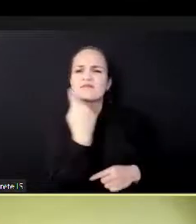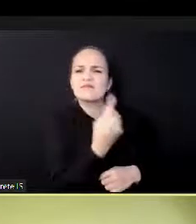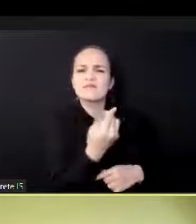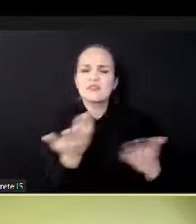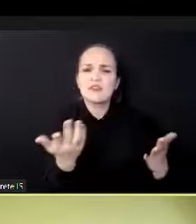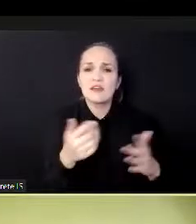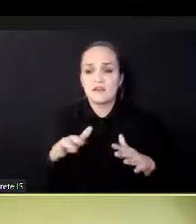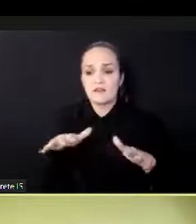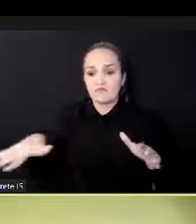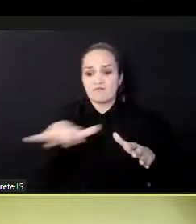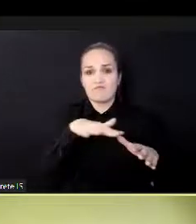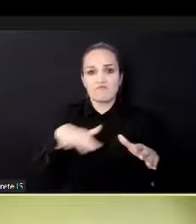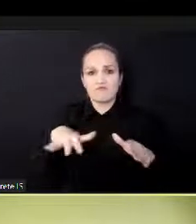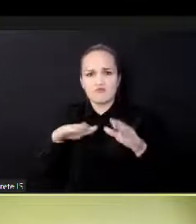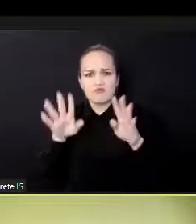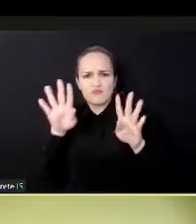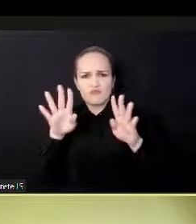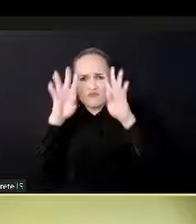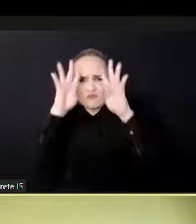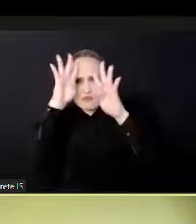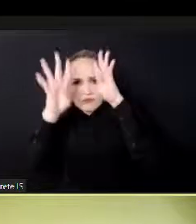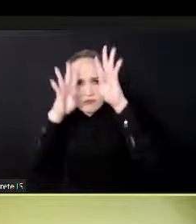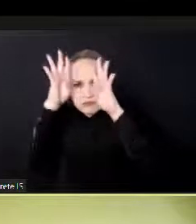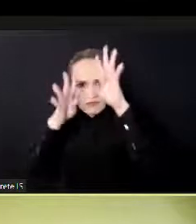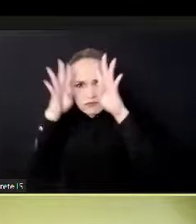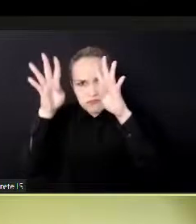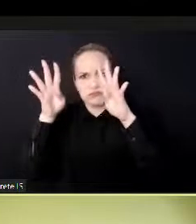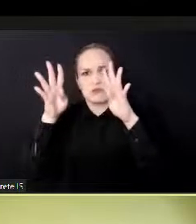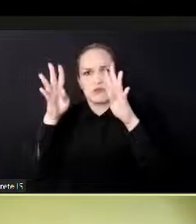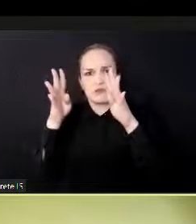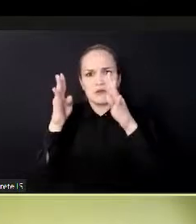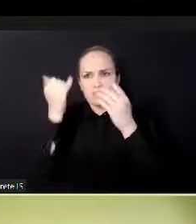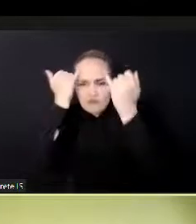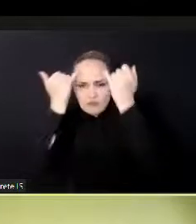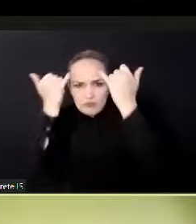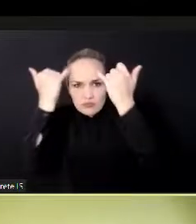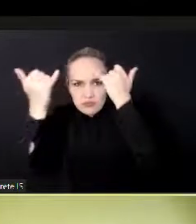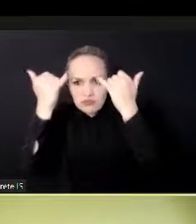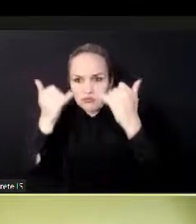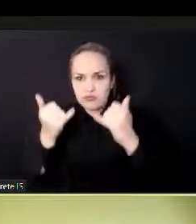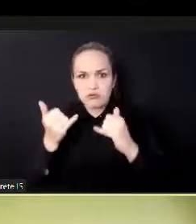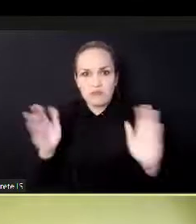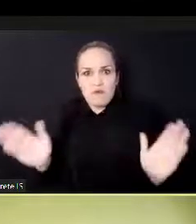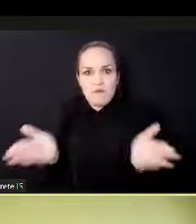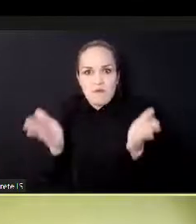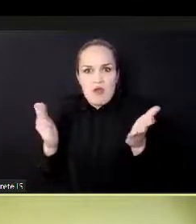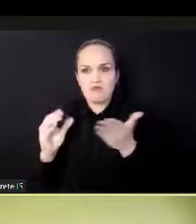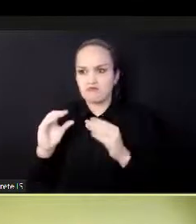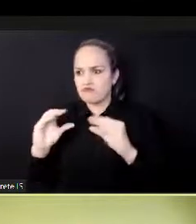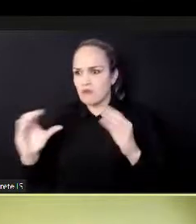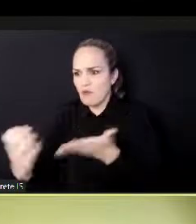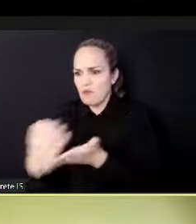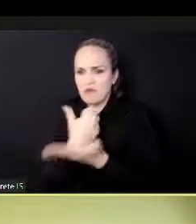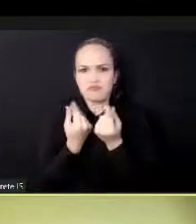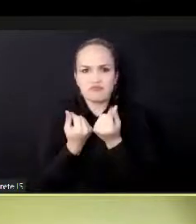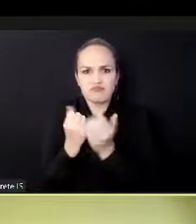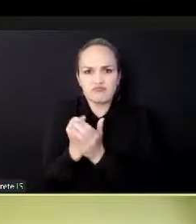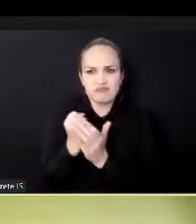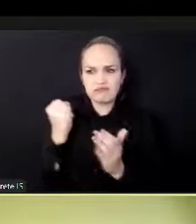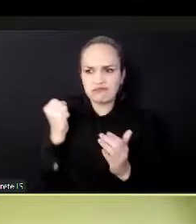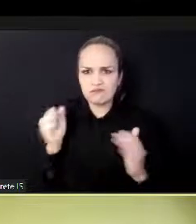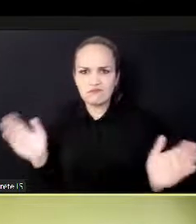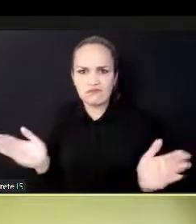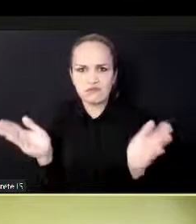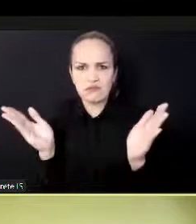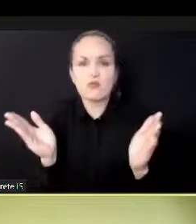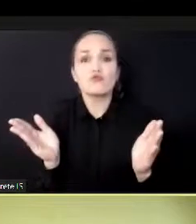of evidence which, goes with that. We see also in the WIPO studies within the ARIPO member states, we have